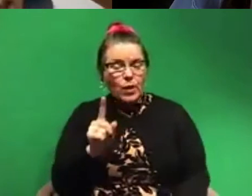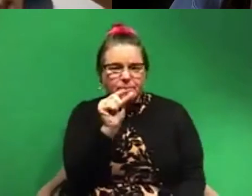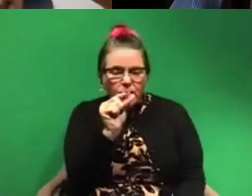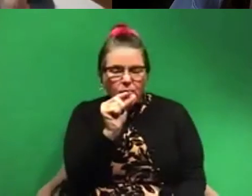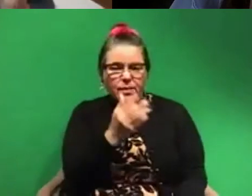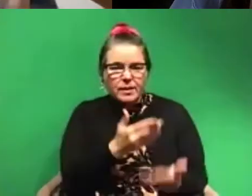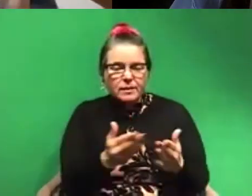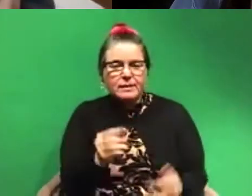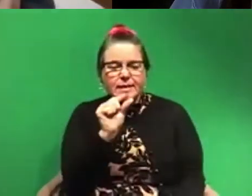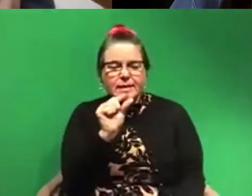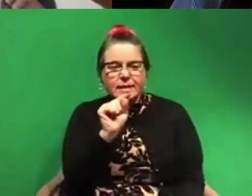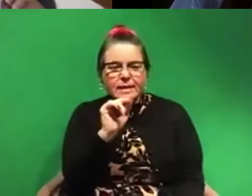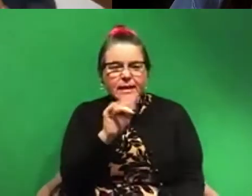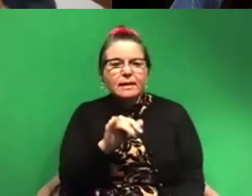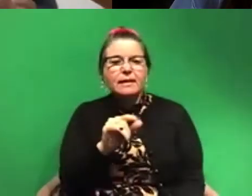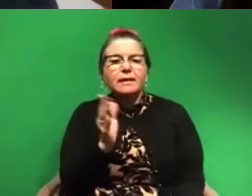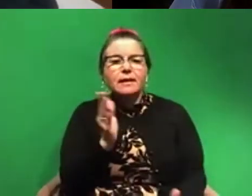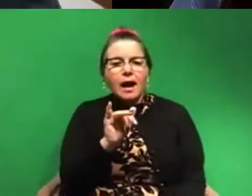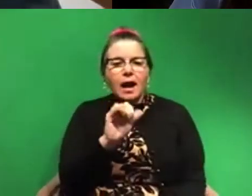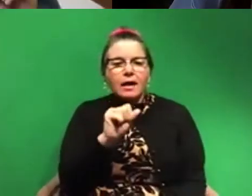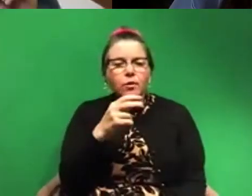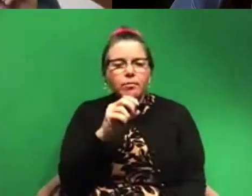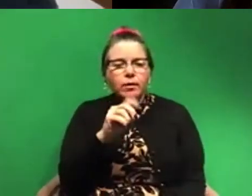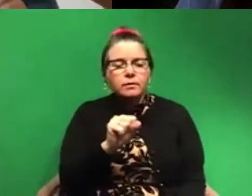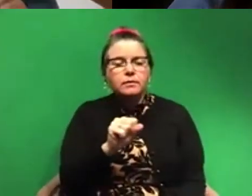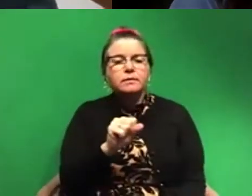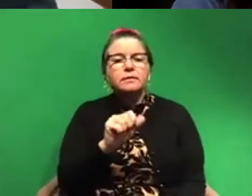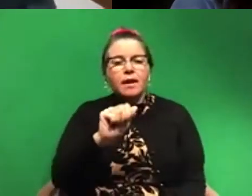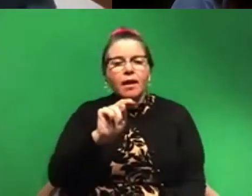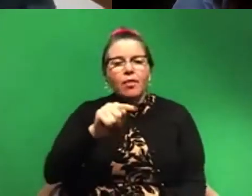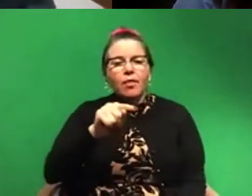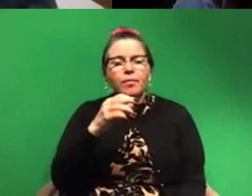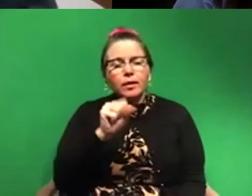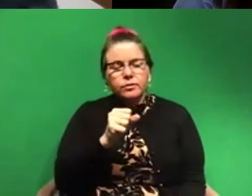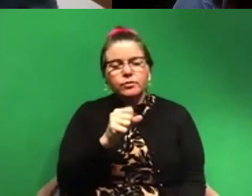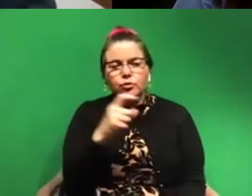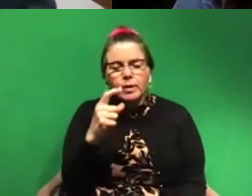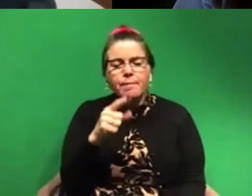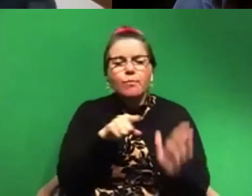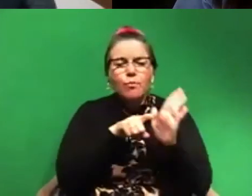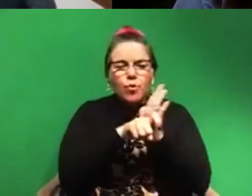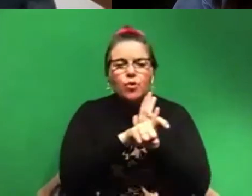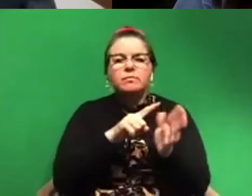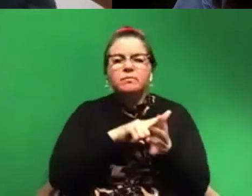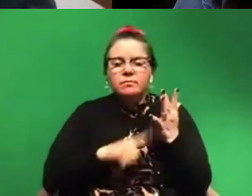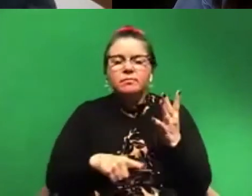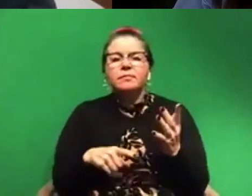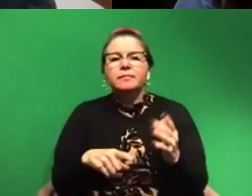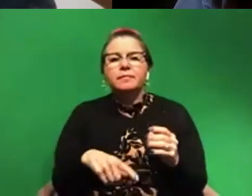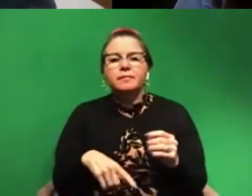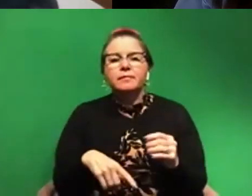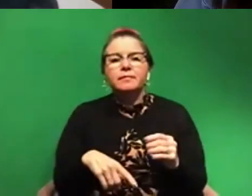isopods, little amphipods, little shrimp, little worms, things like that, that are, you know, quarter of an inch long or smaller.